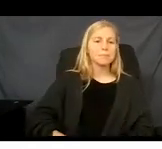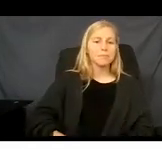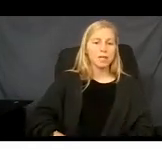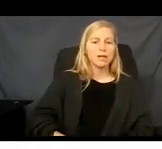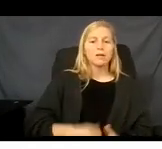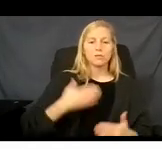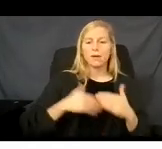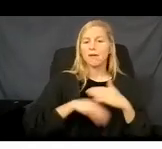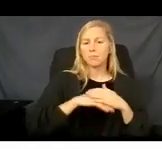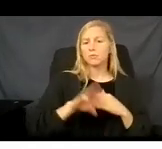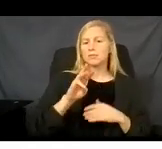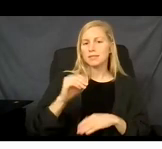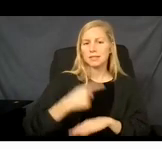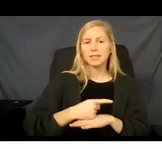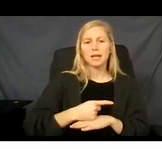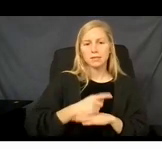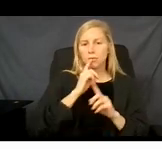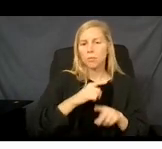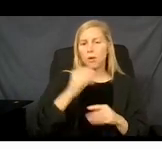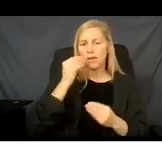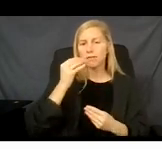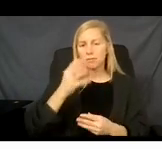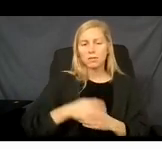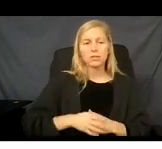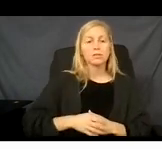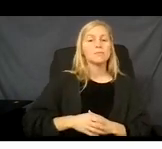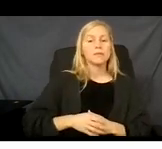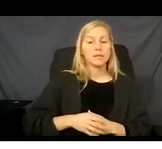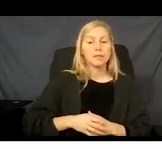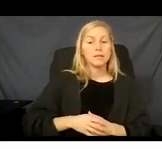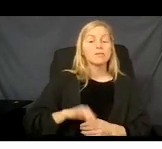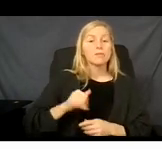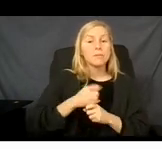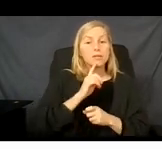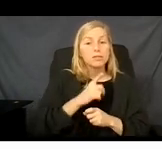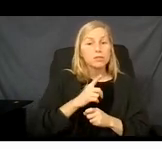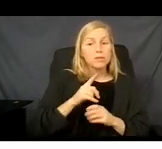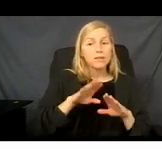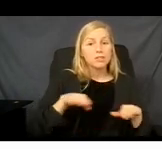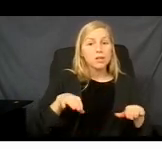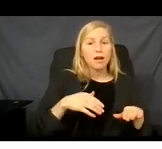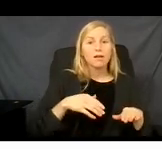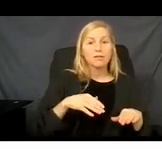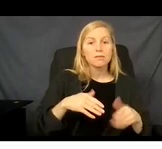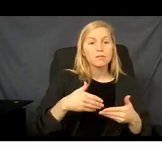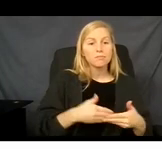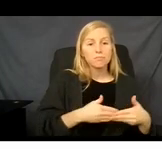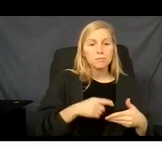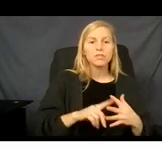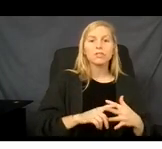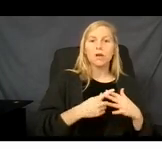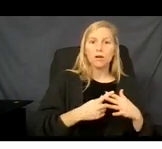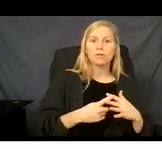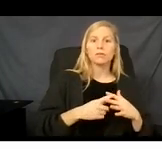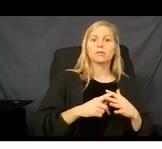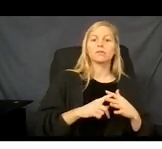on your application. And that would ensure that the child's coverage would start from the beginning